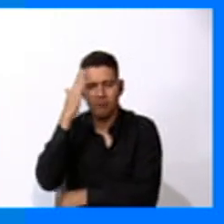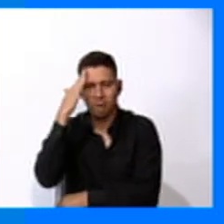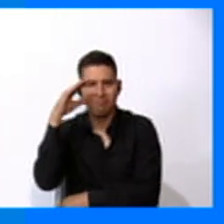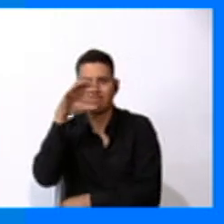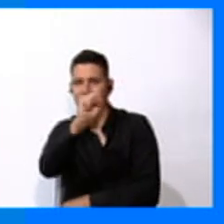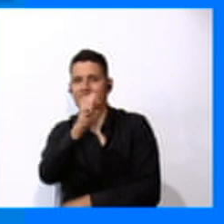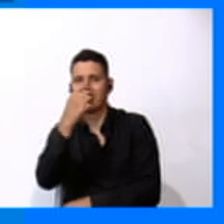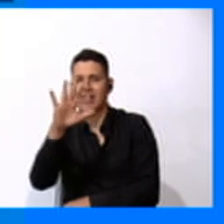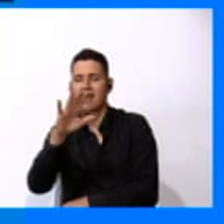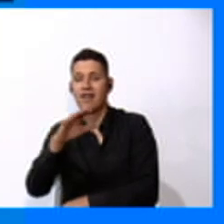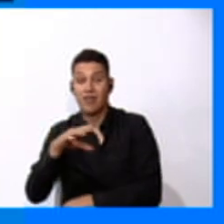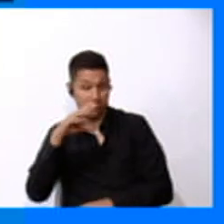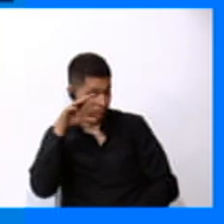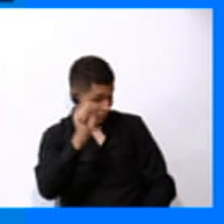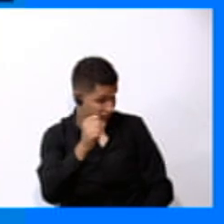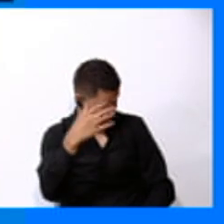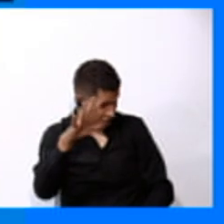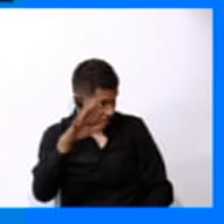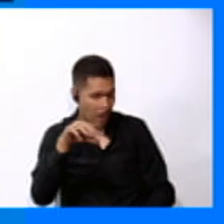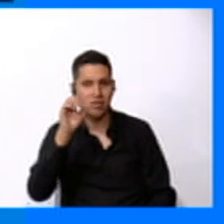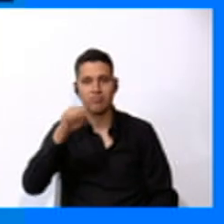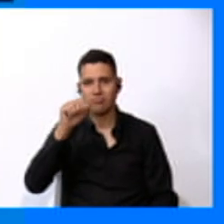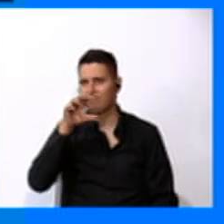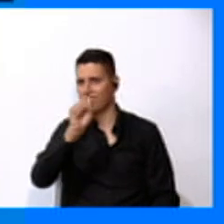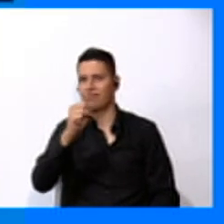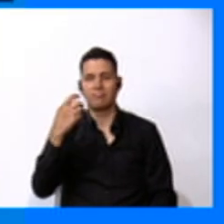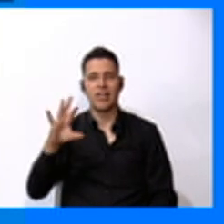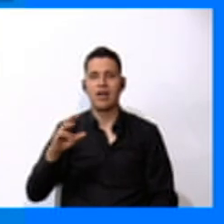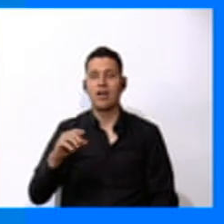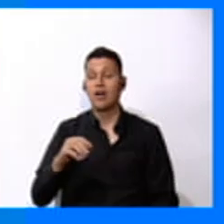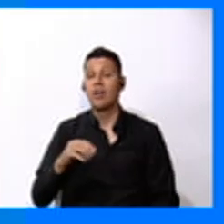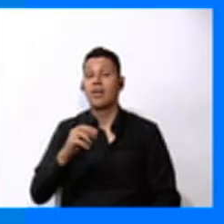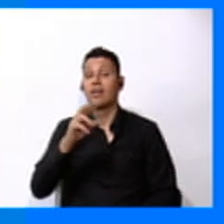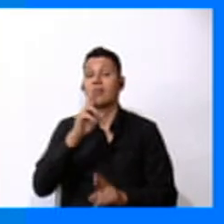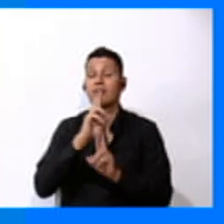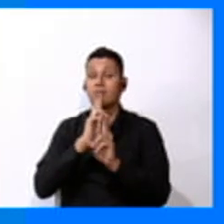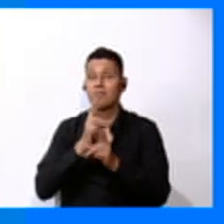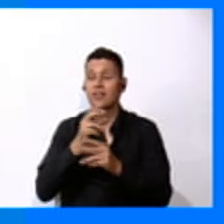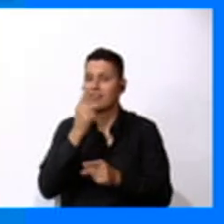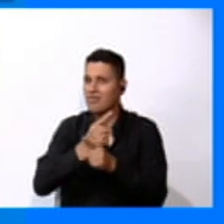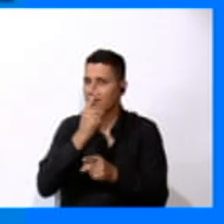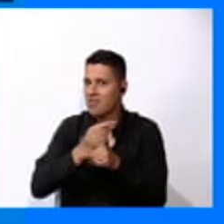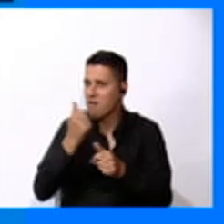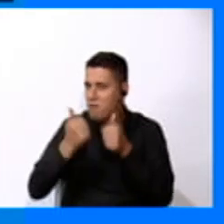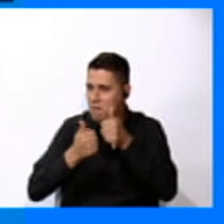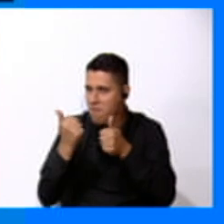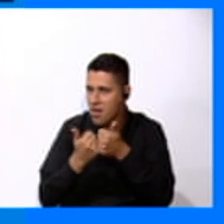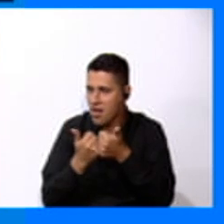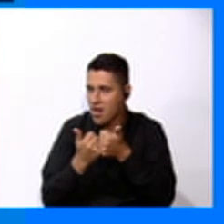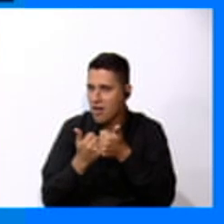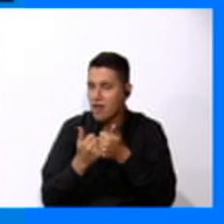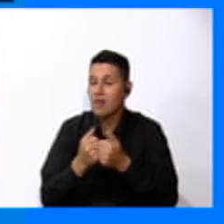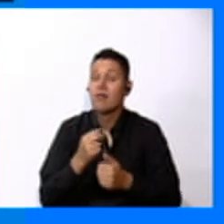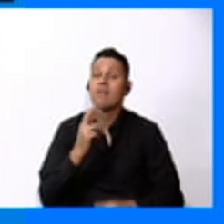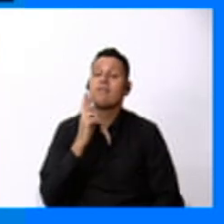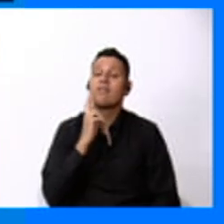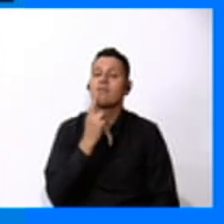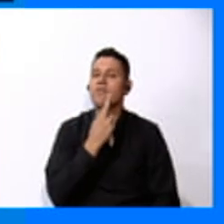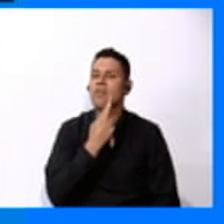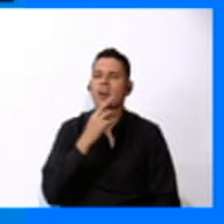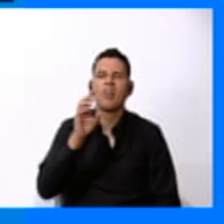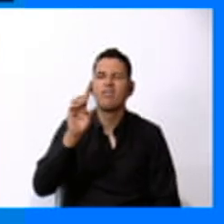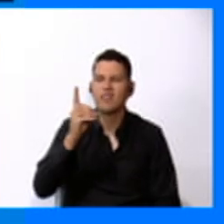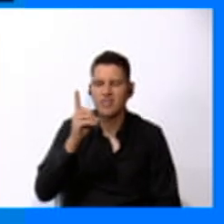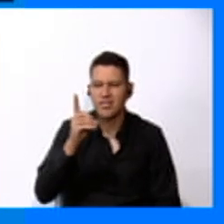You got it? Okay. What's the correct answer? Where is the restaurant? Yes.